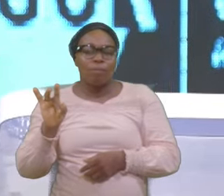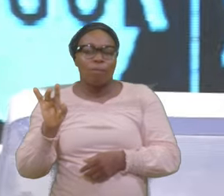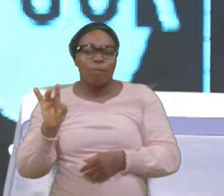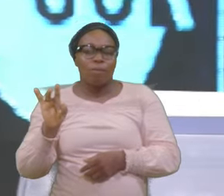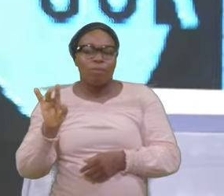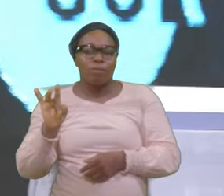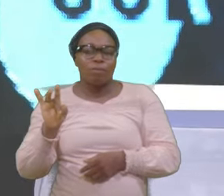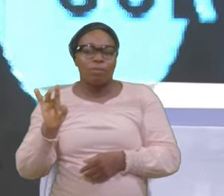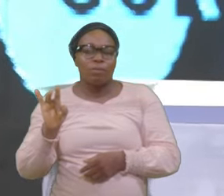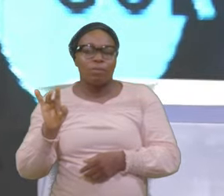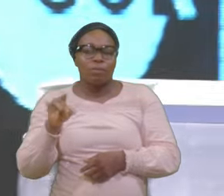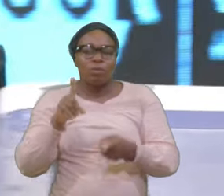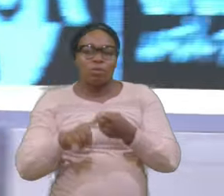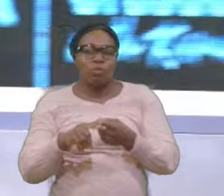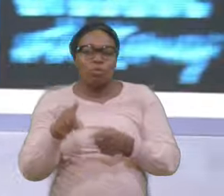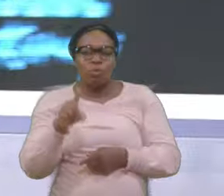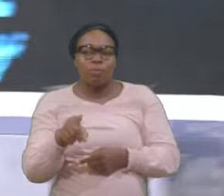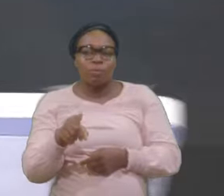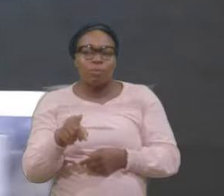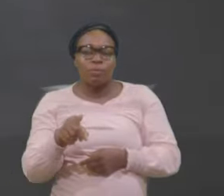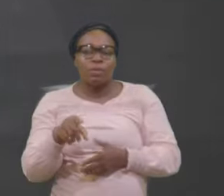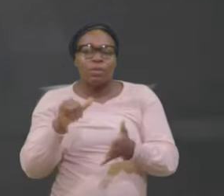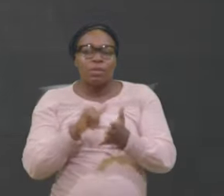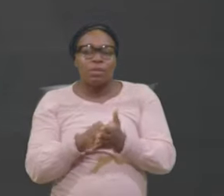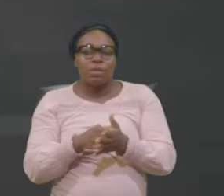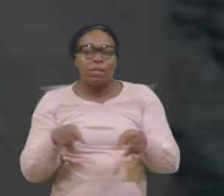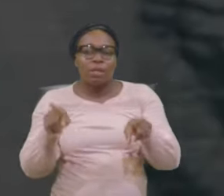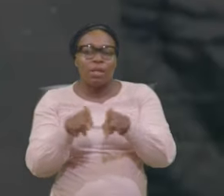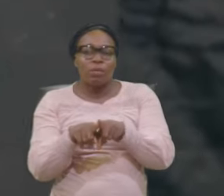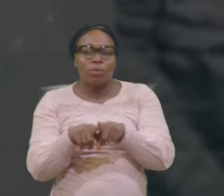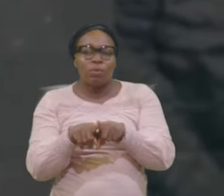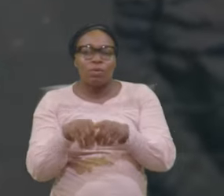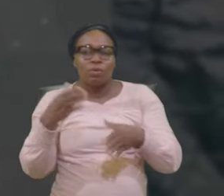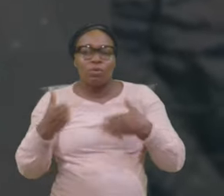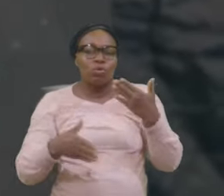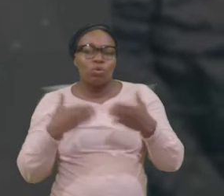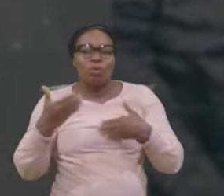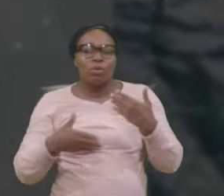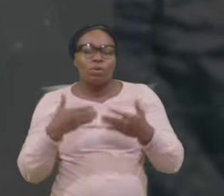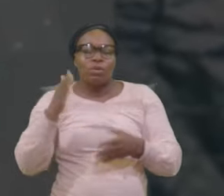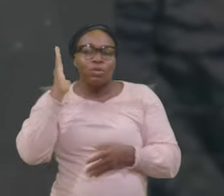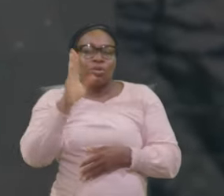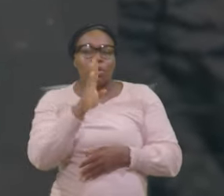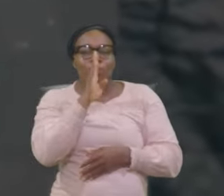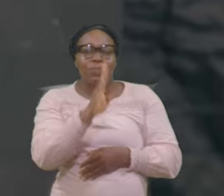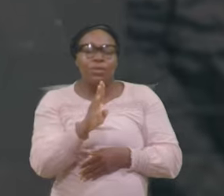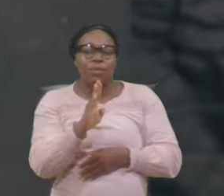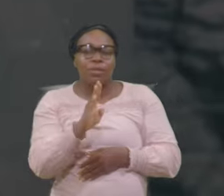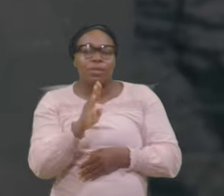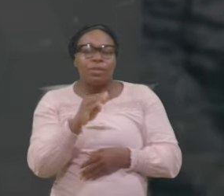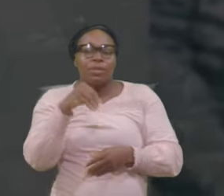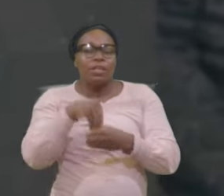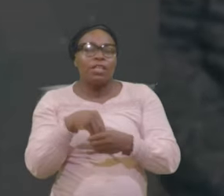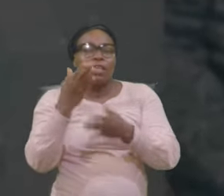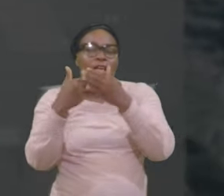unto you That likewise Joy Shall be In heaven